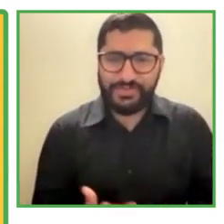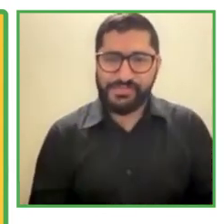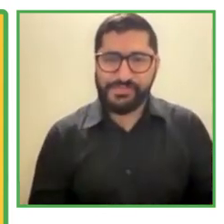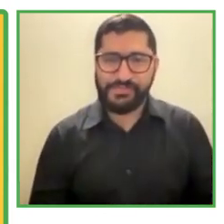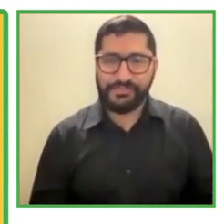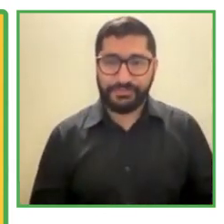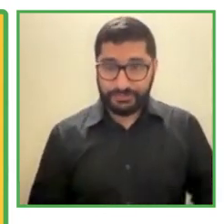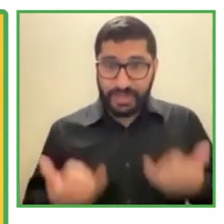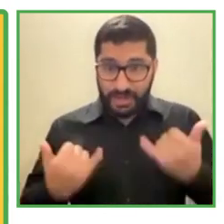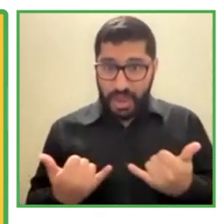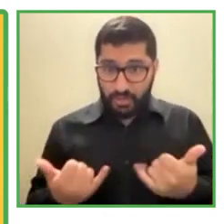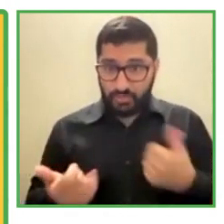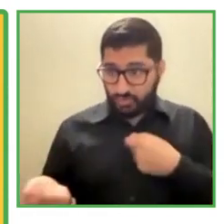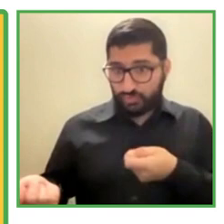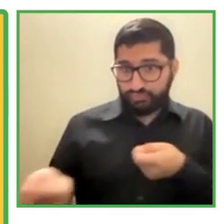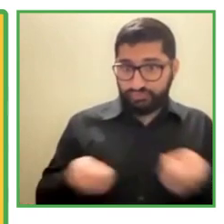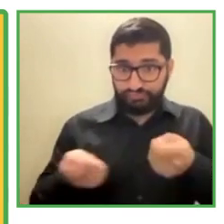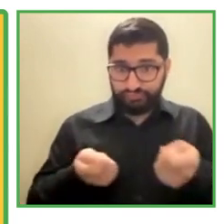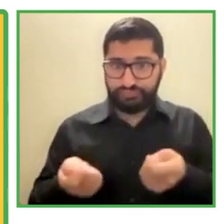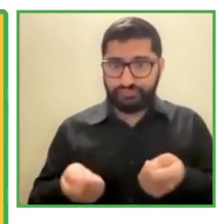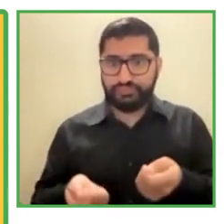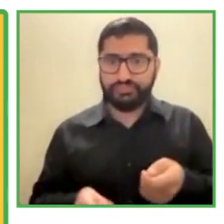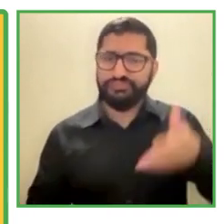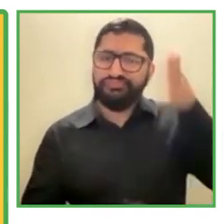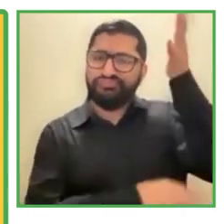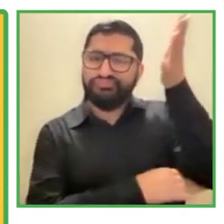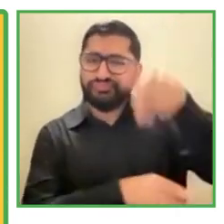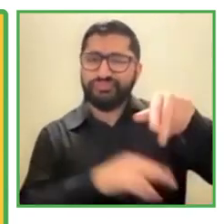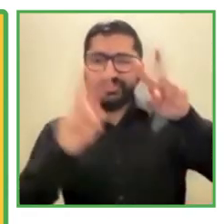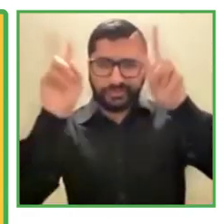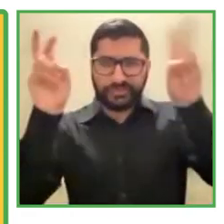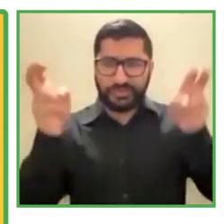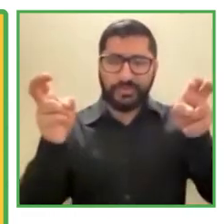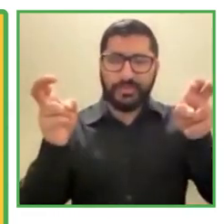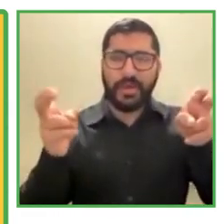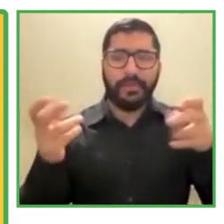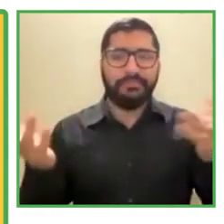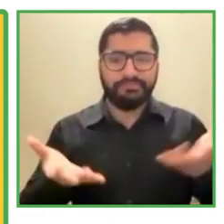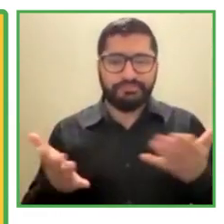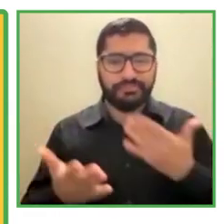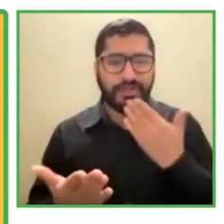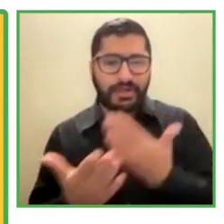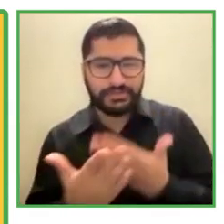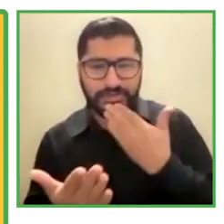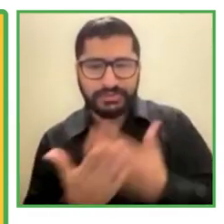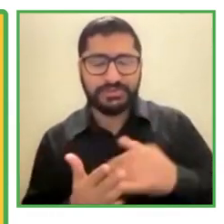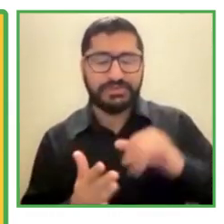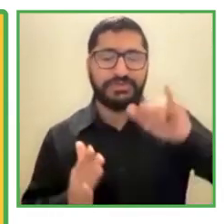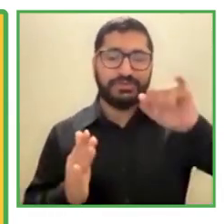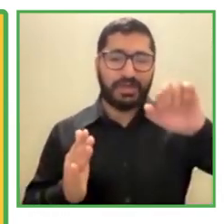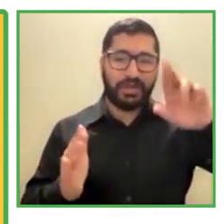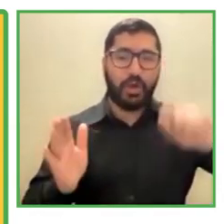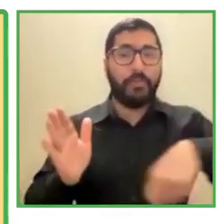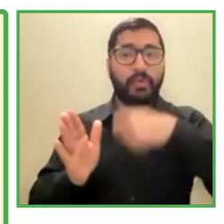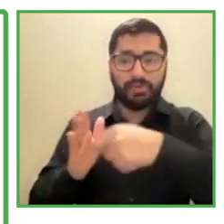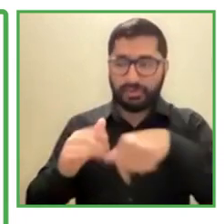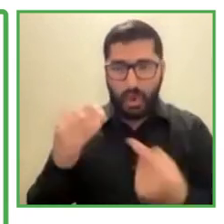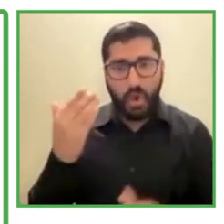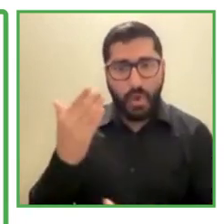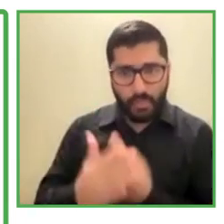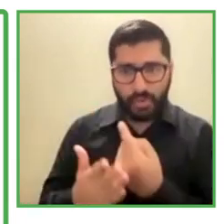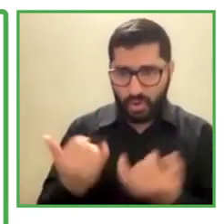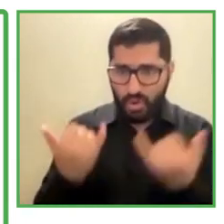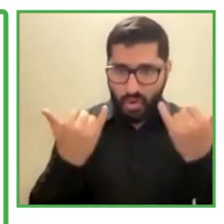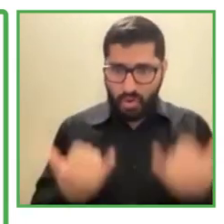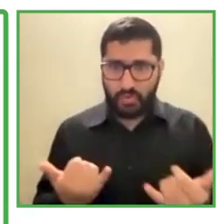for this opportunity. Today, I'm here to present the workplace inclusive solutions by